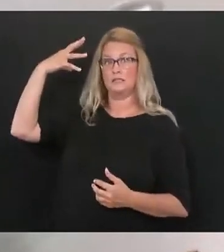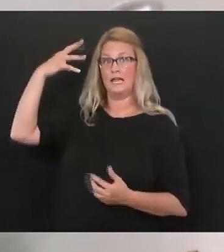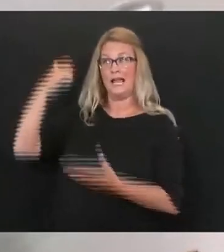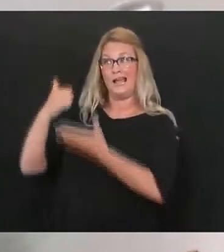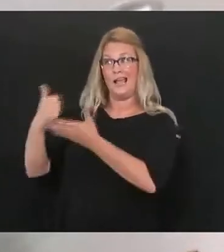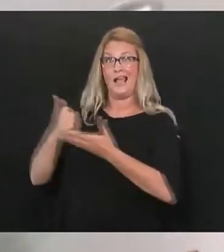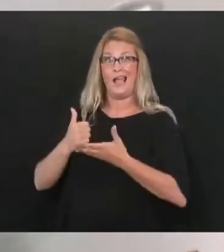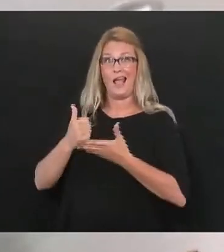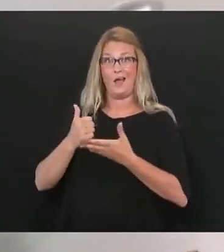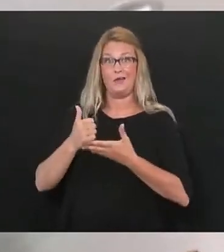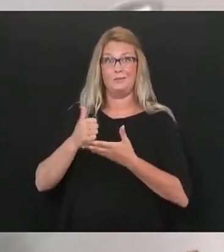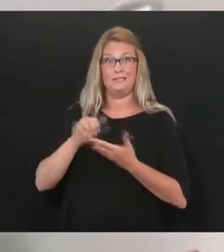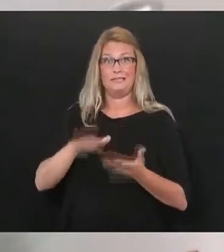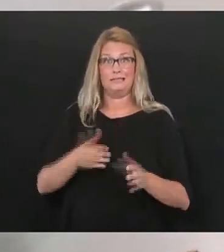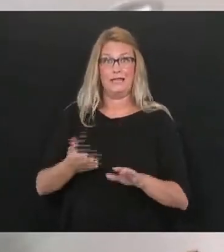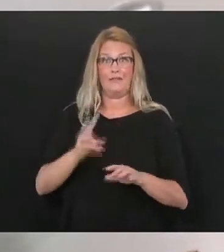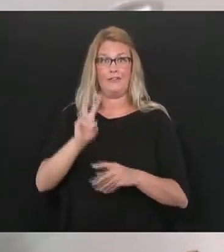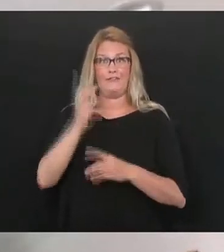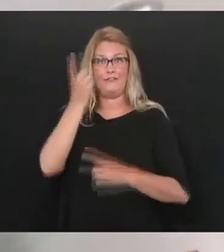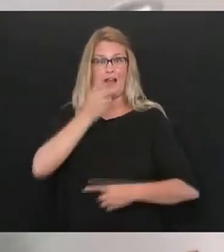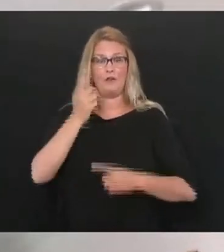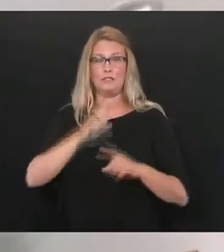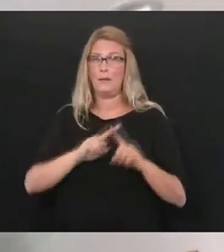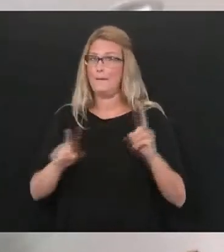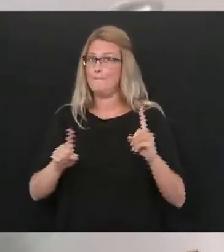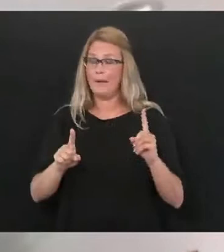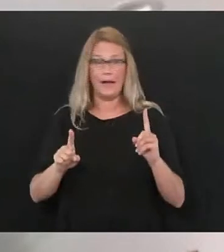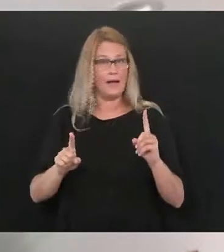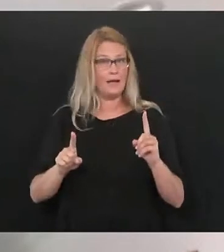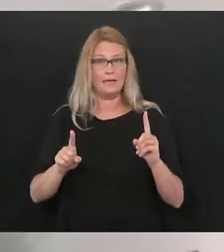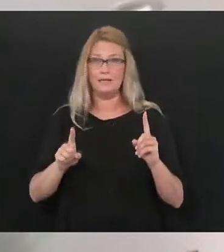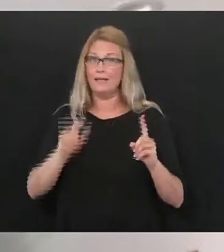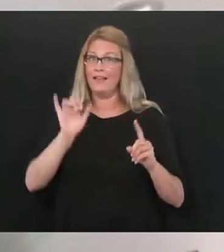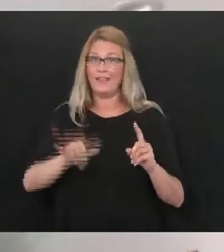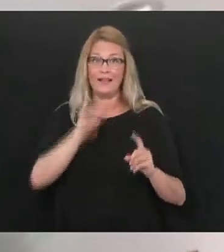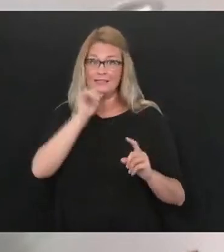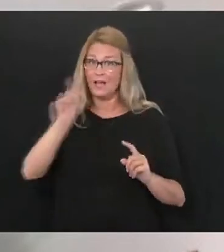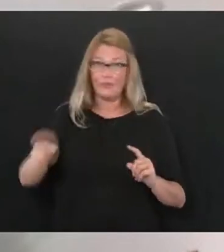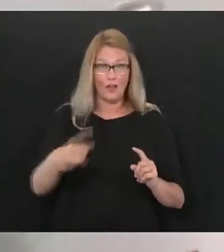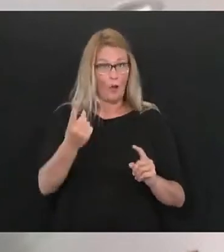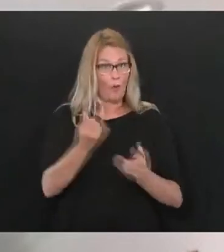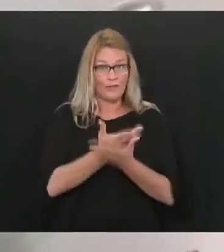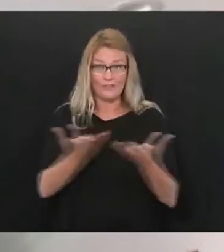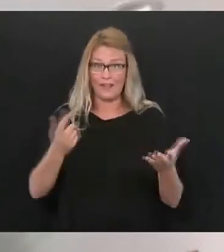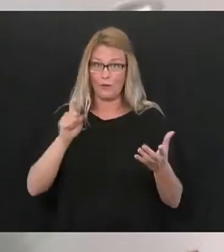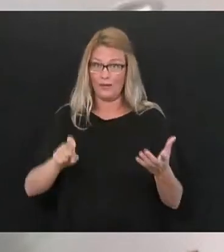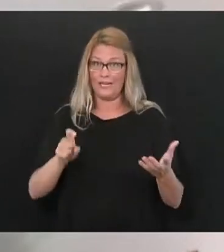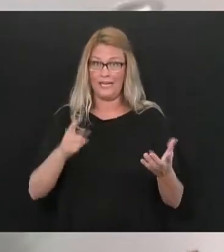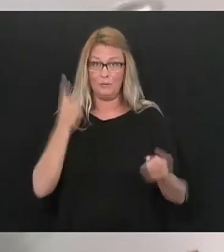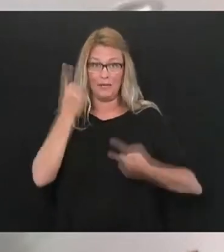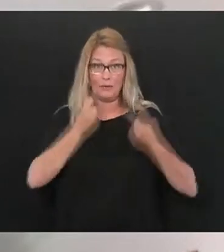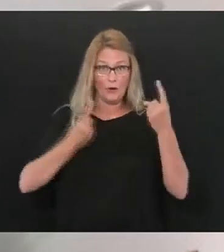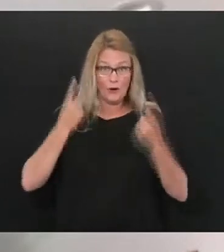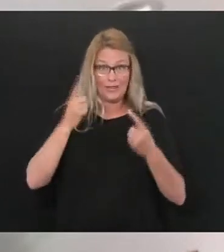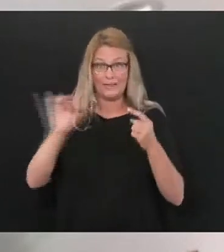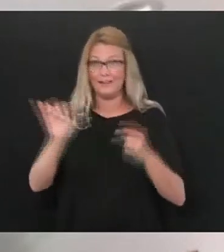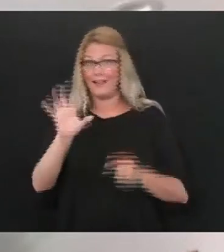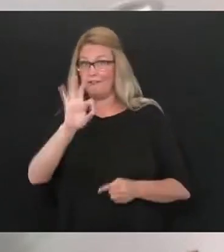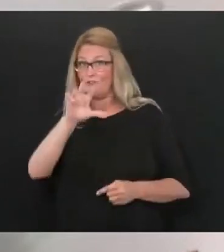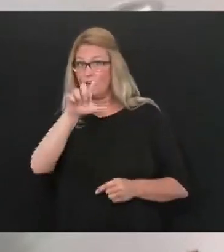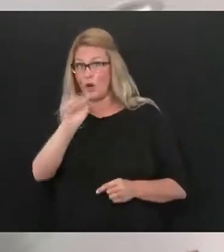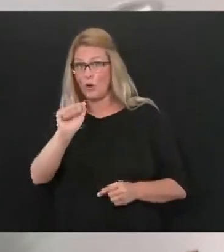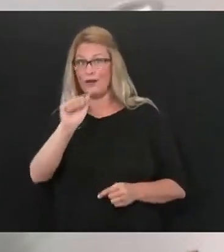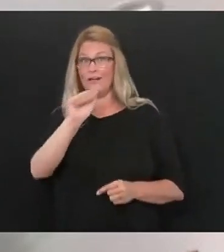but we also know that that's not ultimately the only thing that we need to worry about as states like Florida